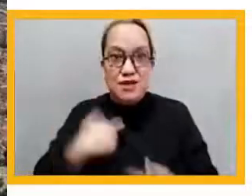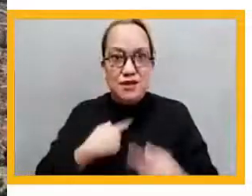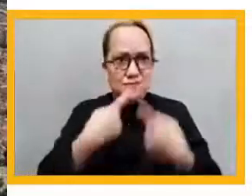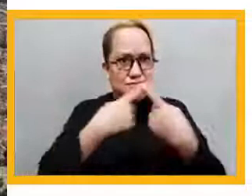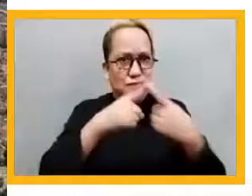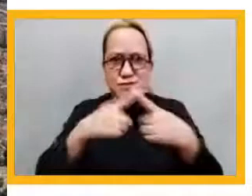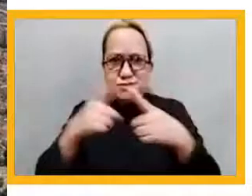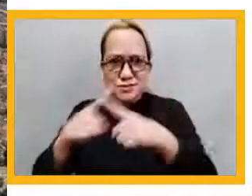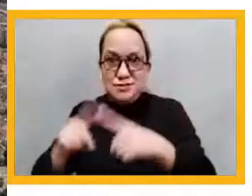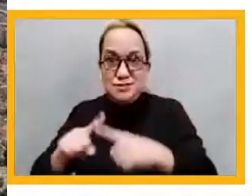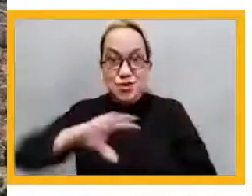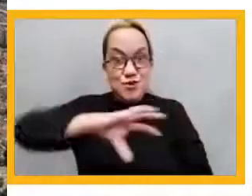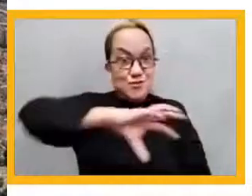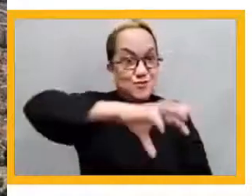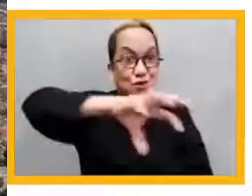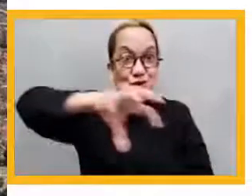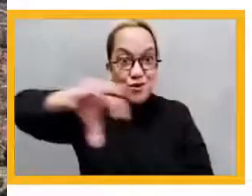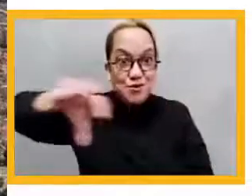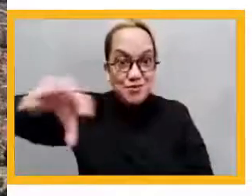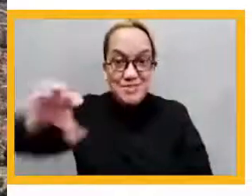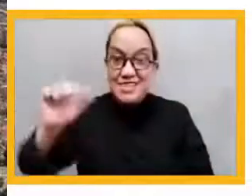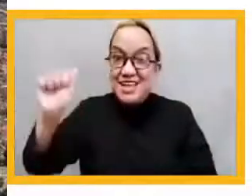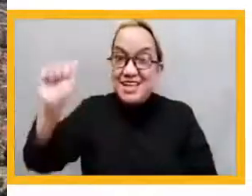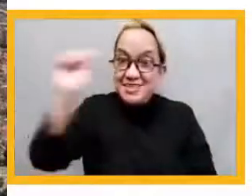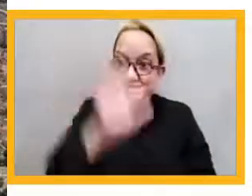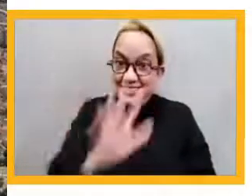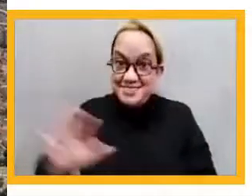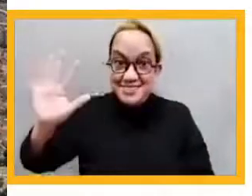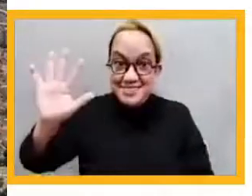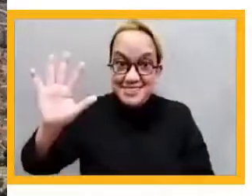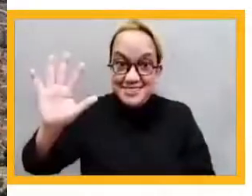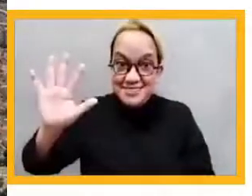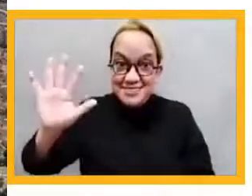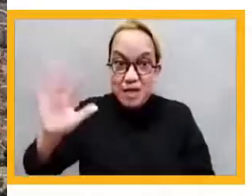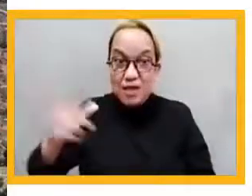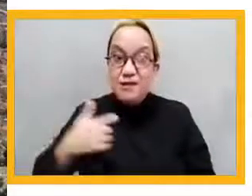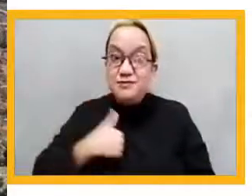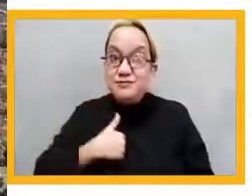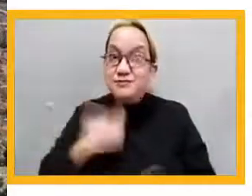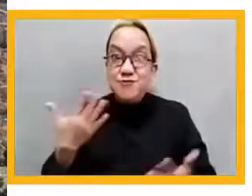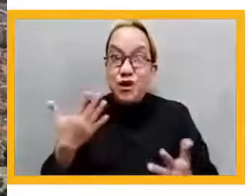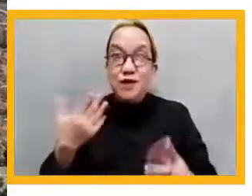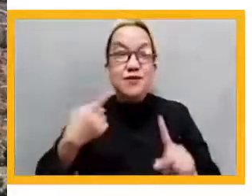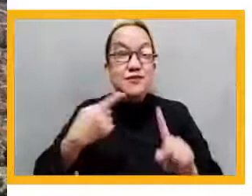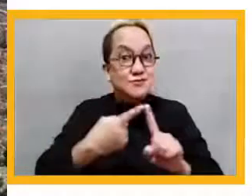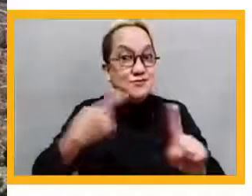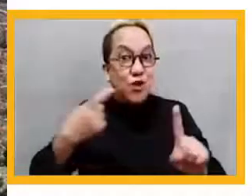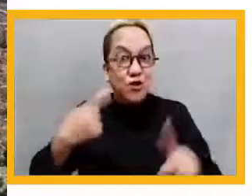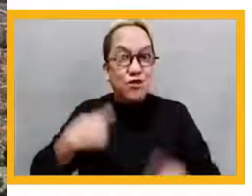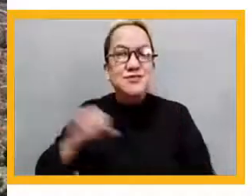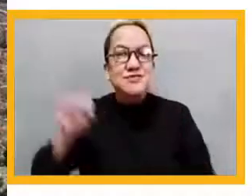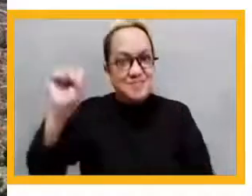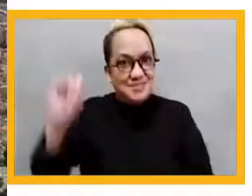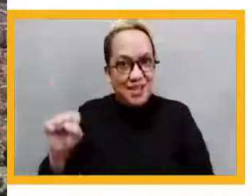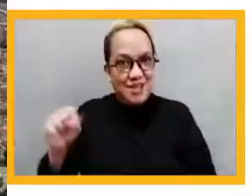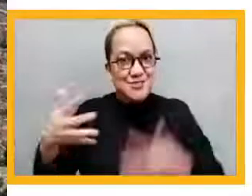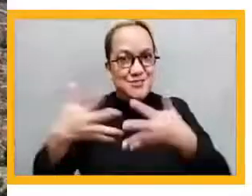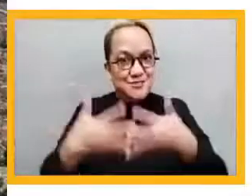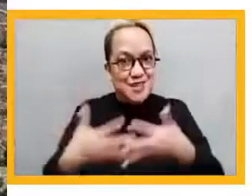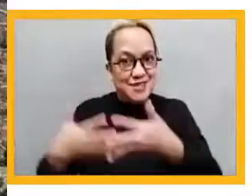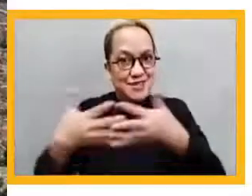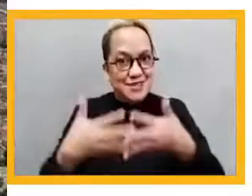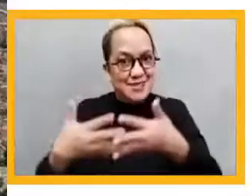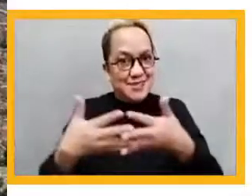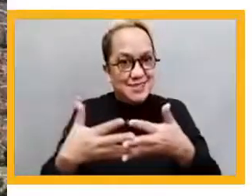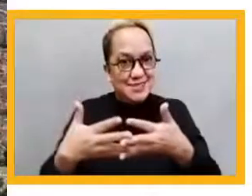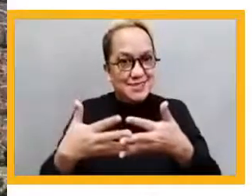I come from South America, specifically from Colombia, a middle income country. This